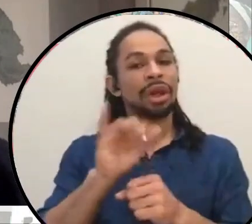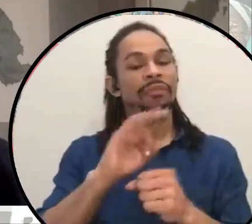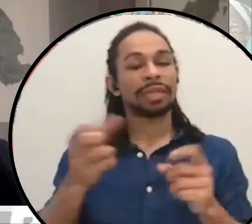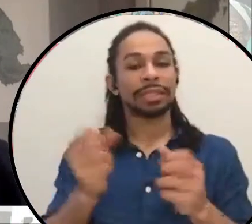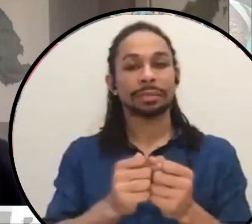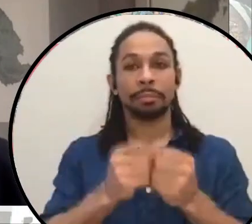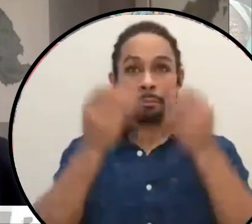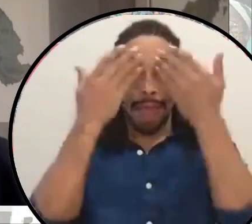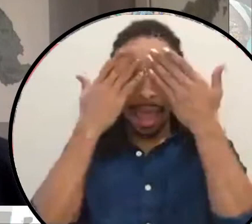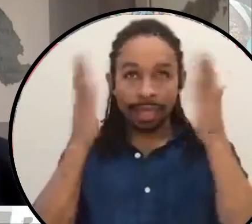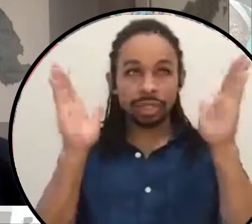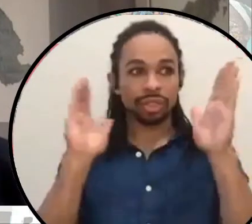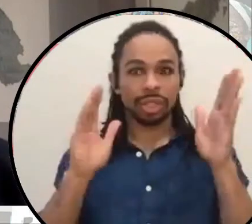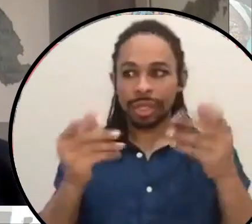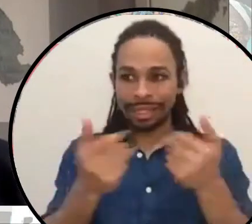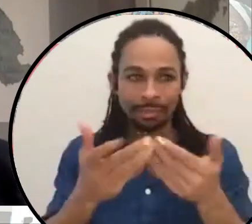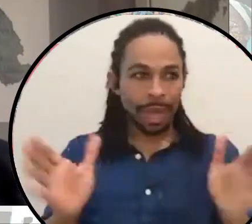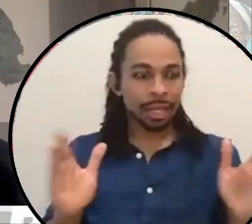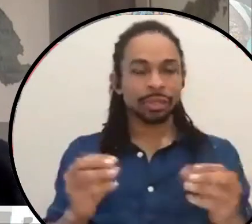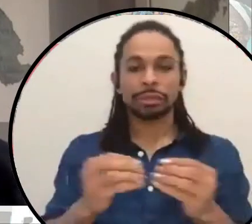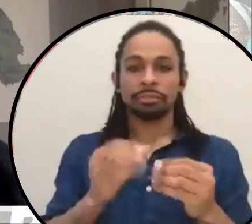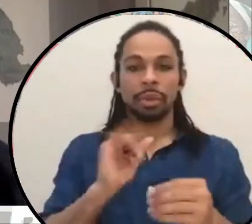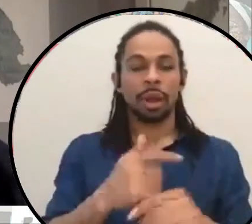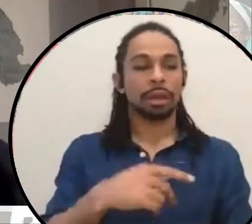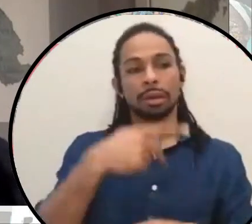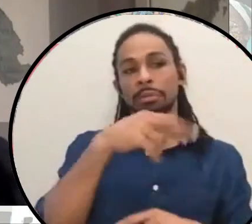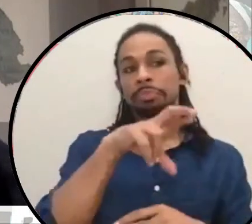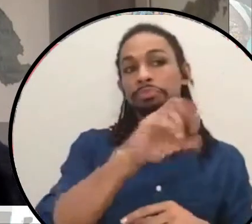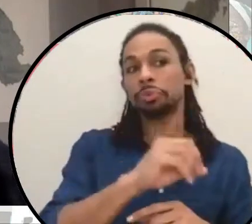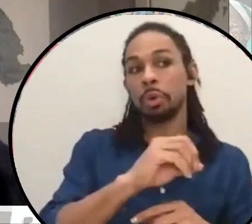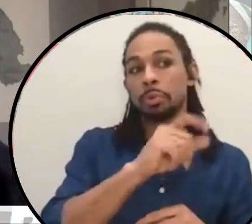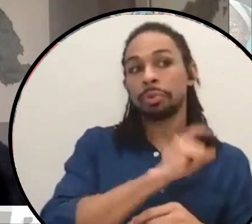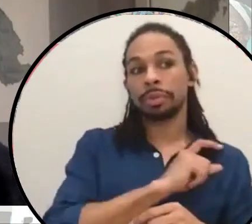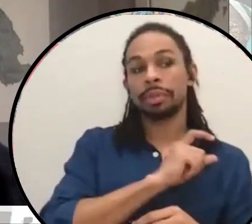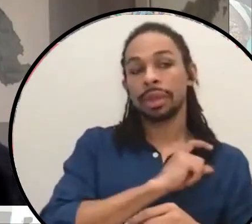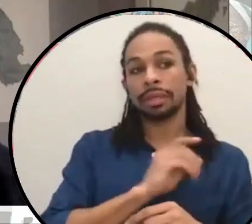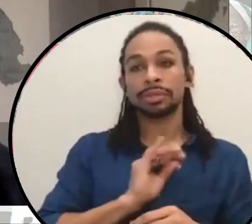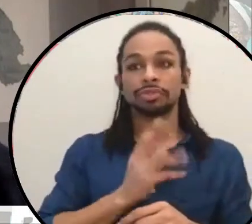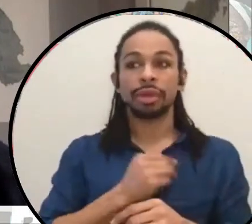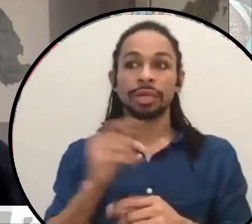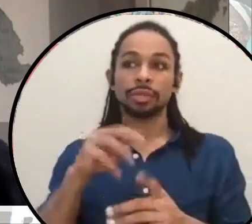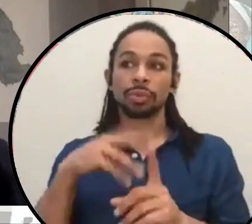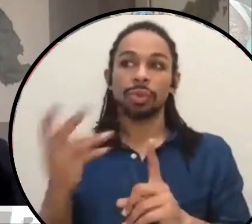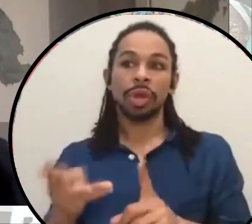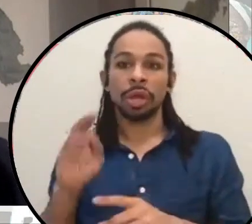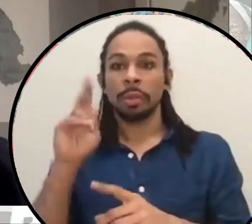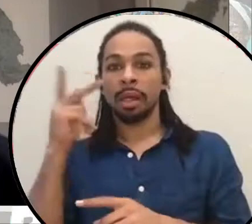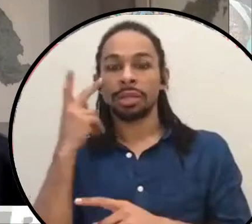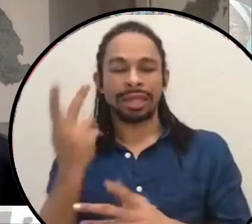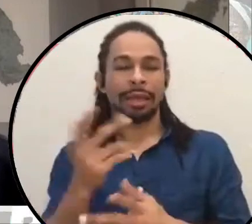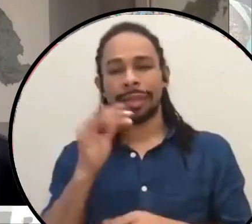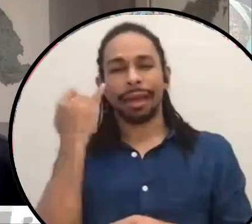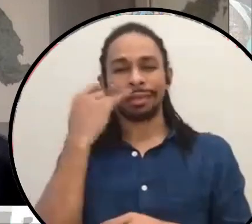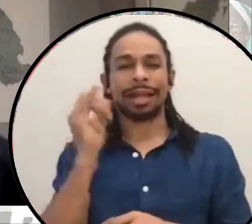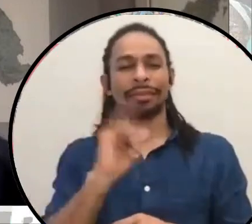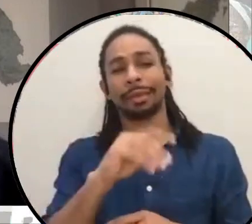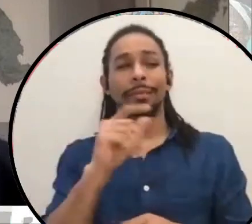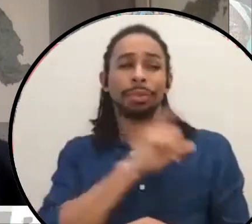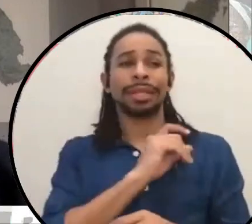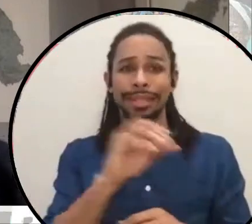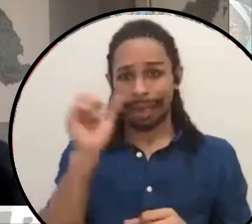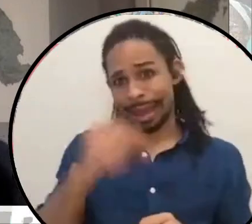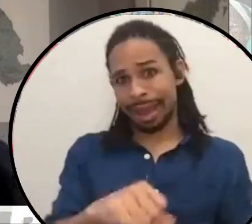pro police, um, queer or trans politics, this idea that they would protect us or save us. And this idea that we should, the way we should approach